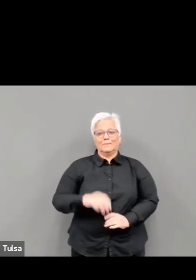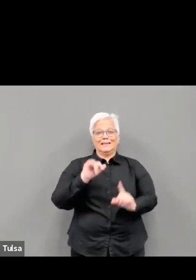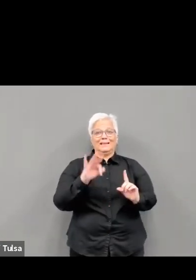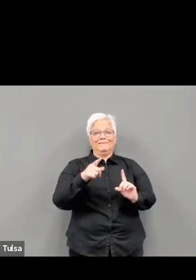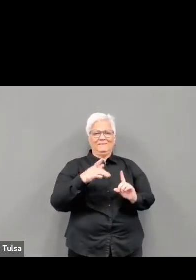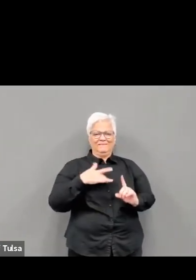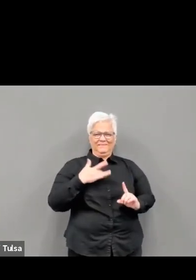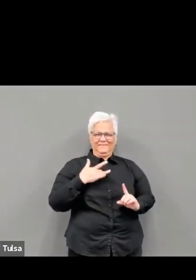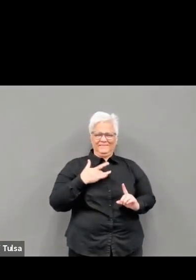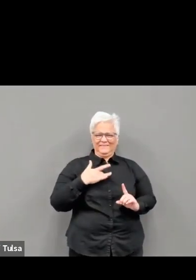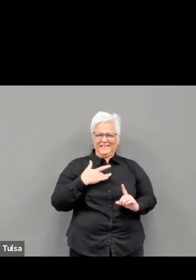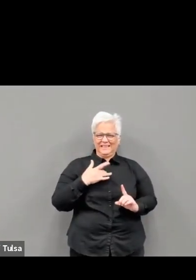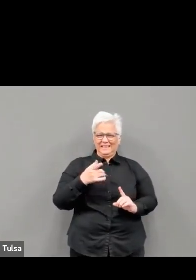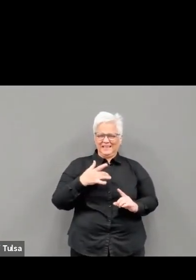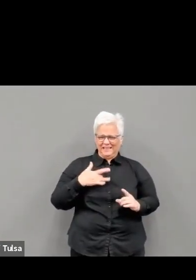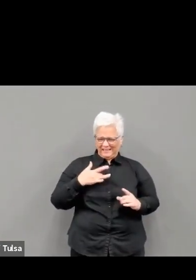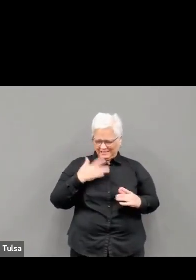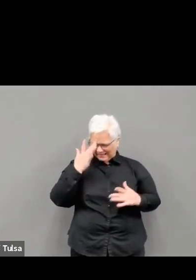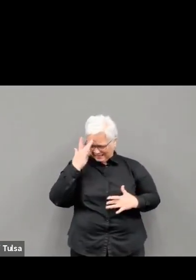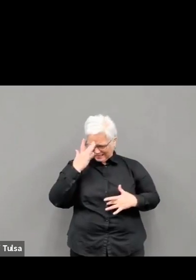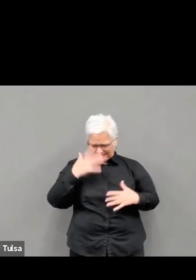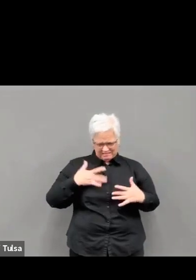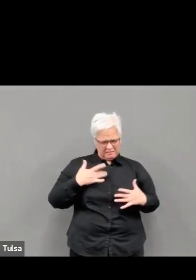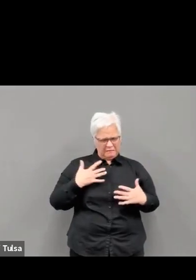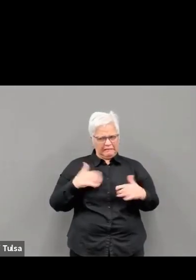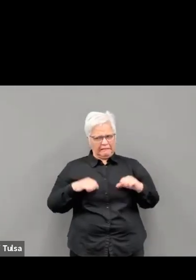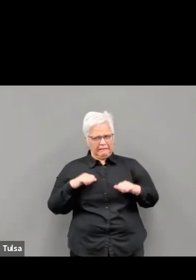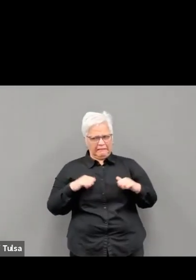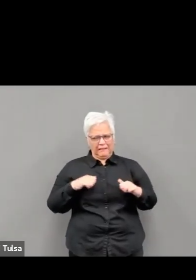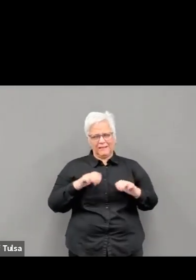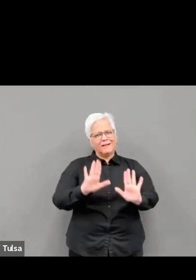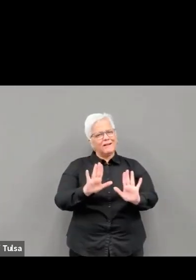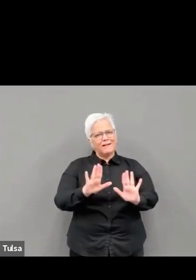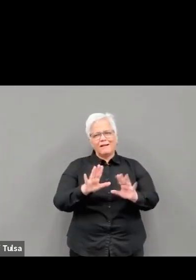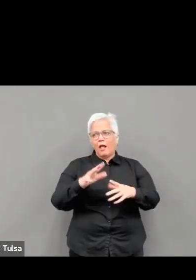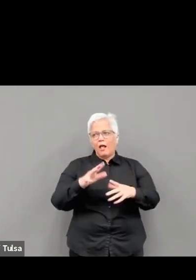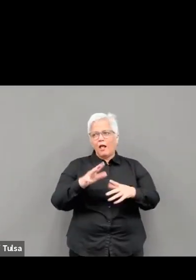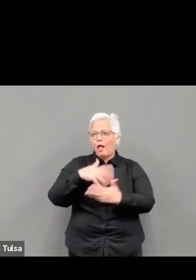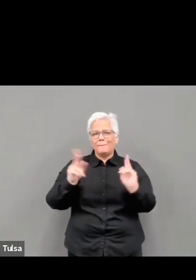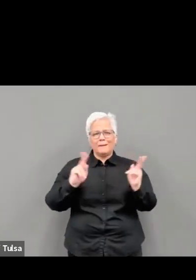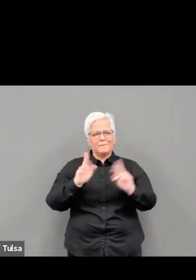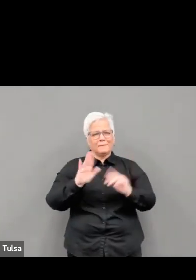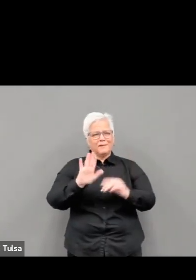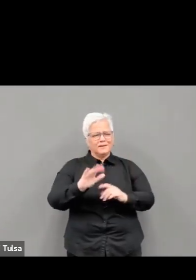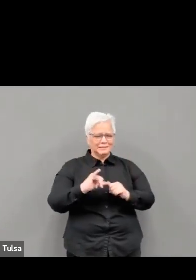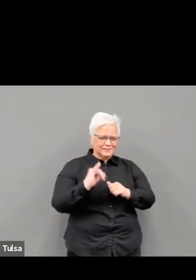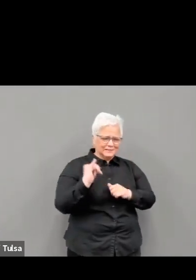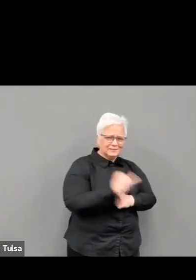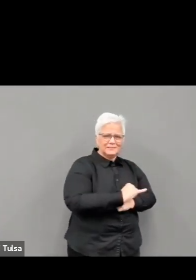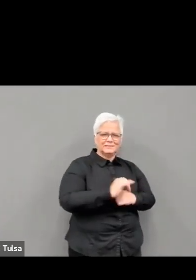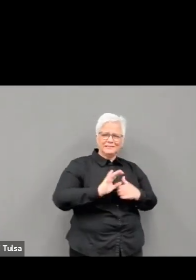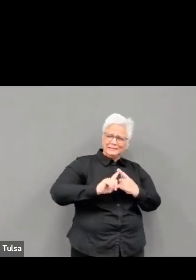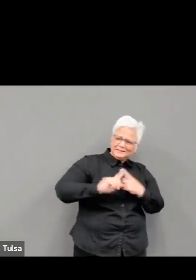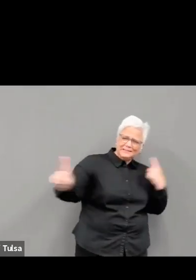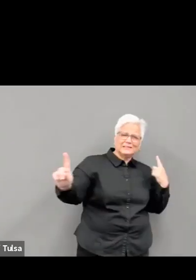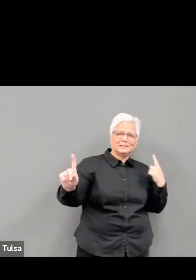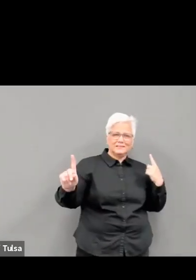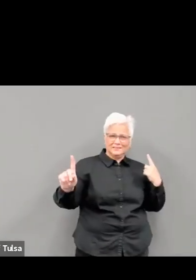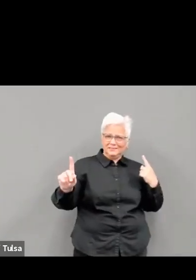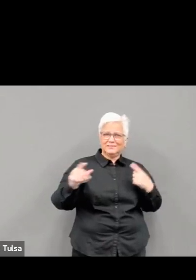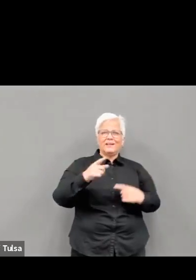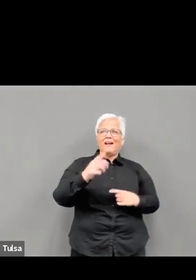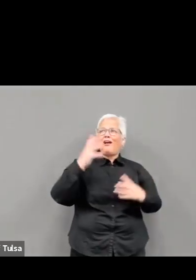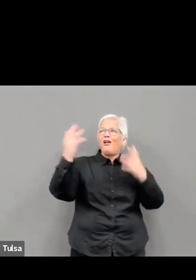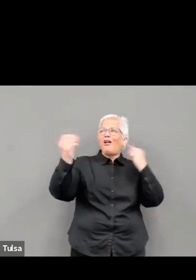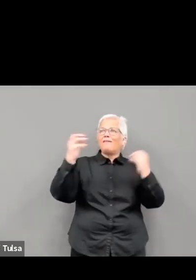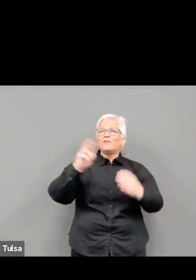anyone who is sick as well. If you choose to travel, follow CDC guidelines and stay safe. If you are eligible, get